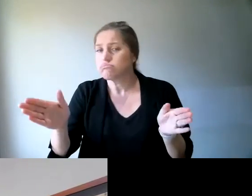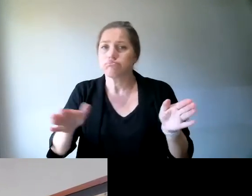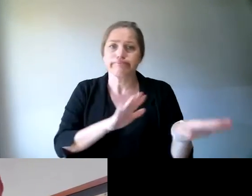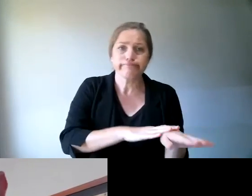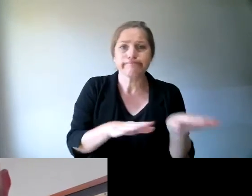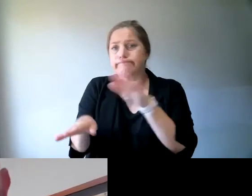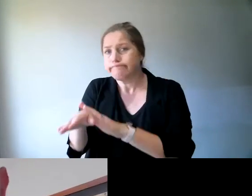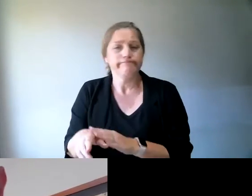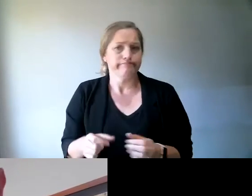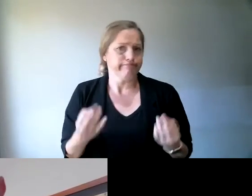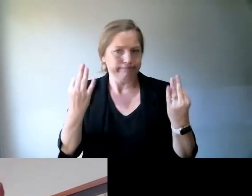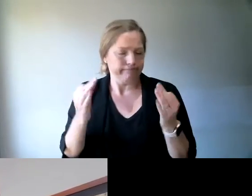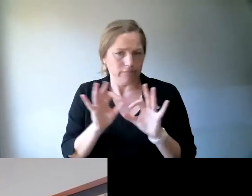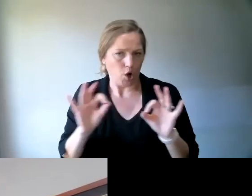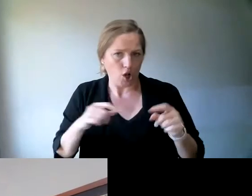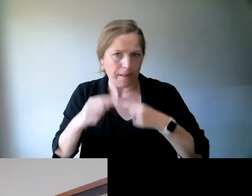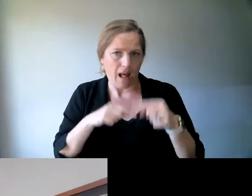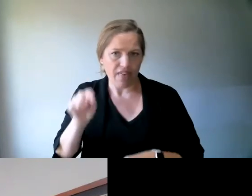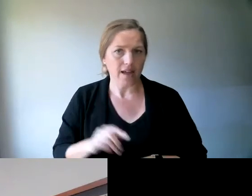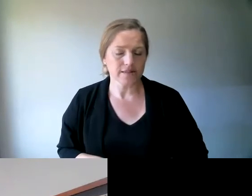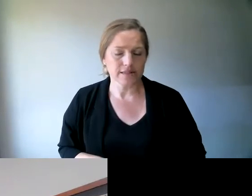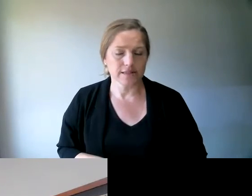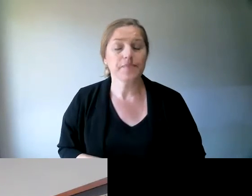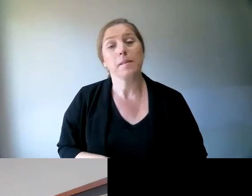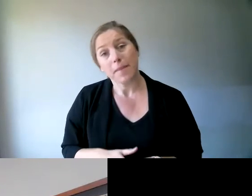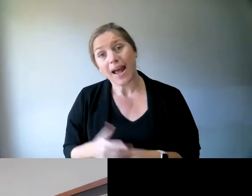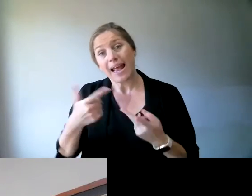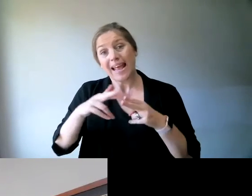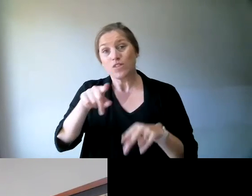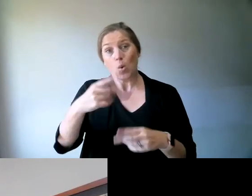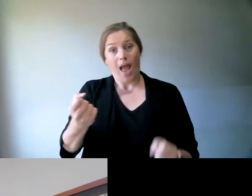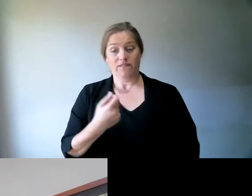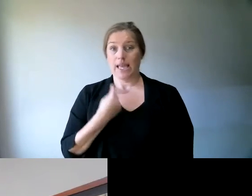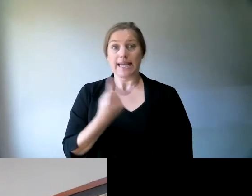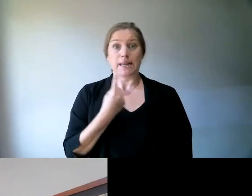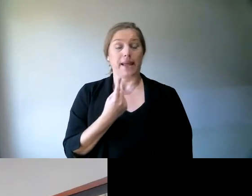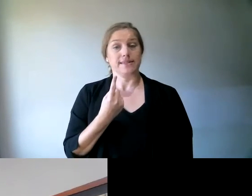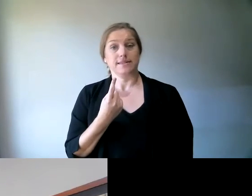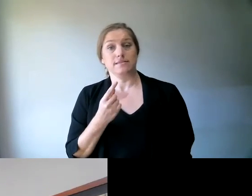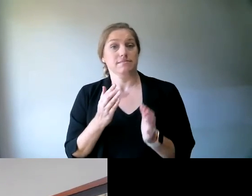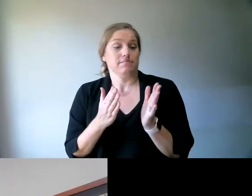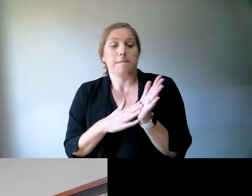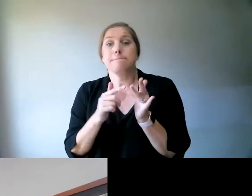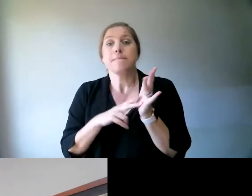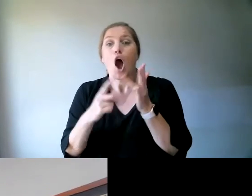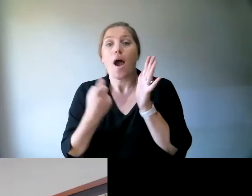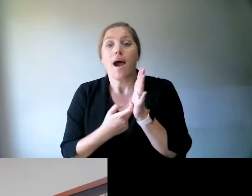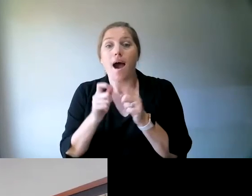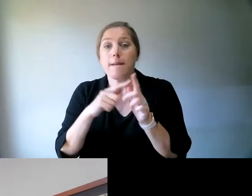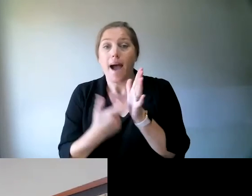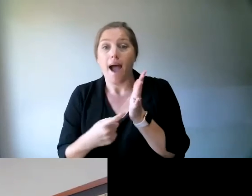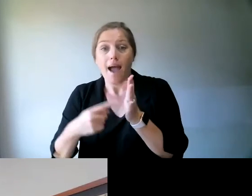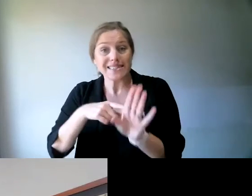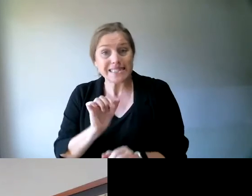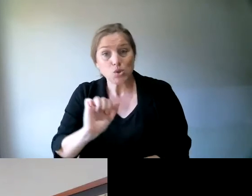And, of course, if you've got one of the an independent standing or people from minor parties in your electorate, well, go to them as